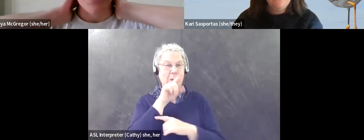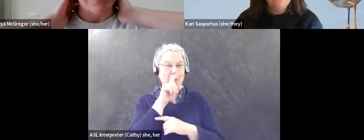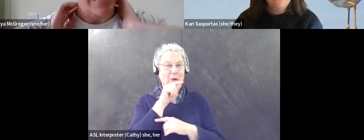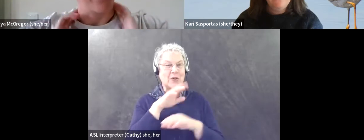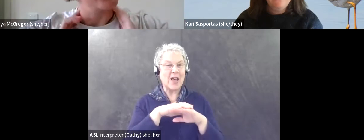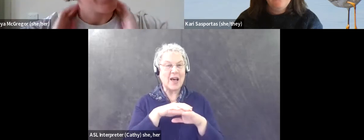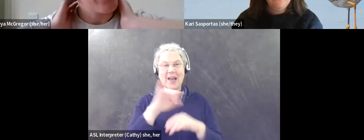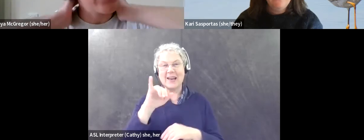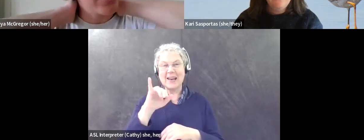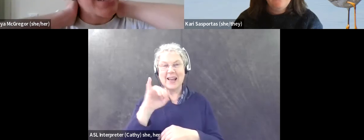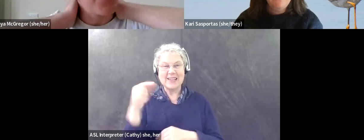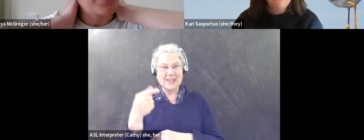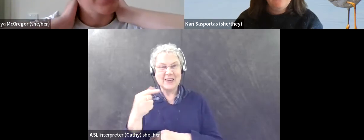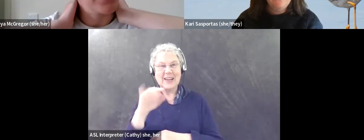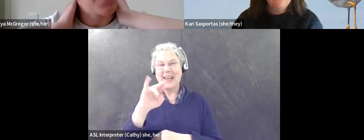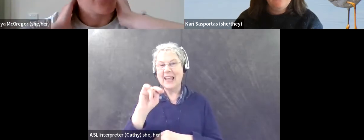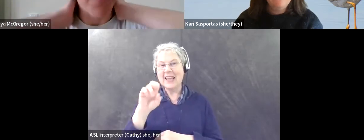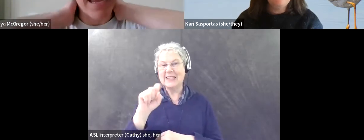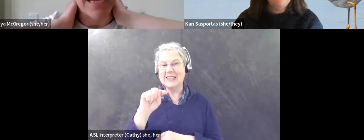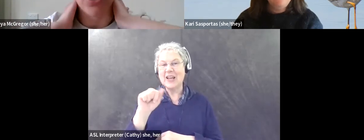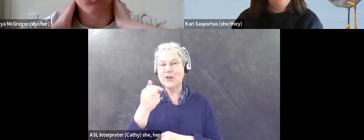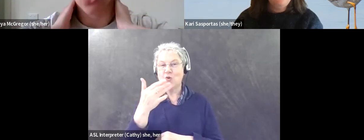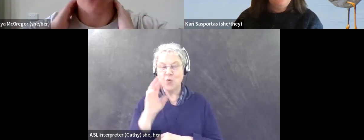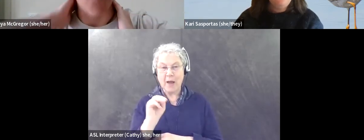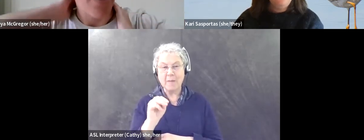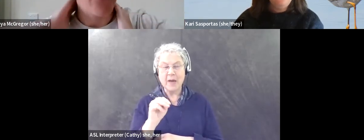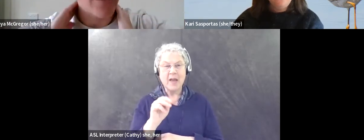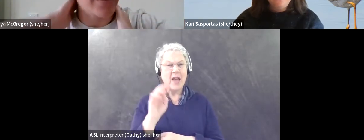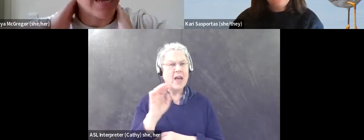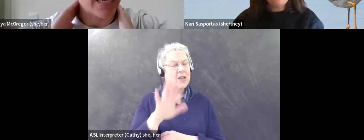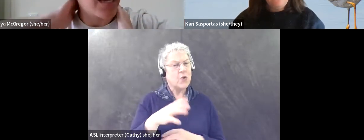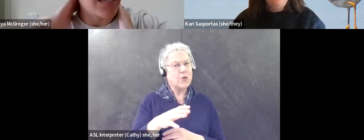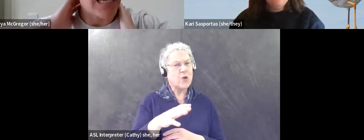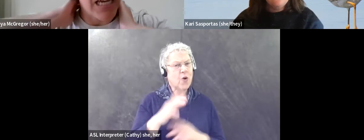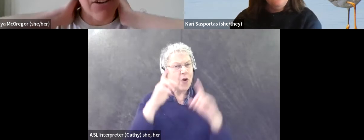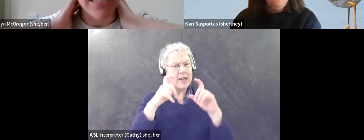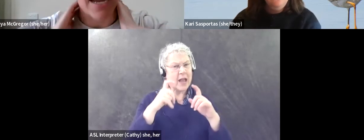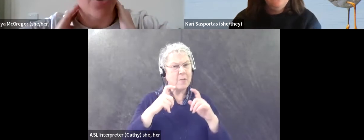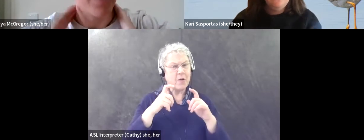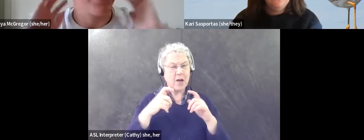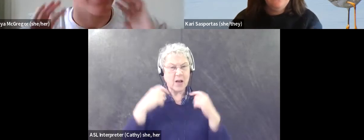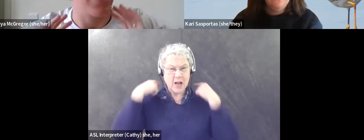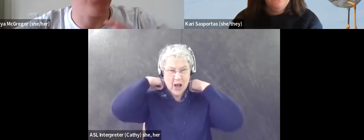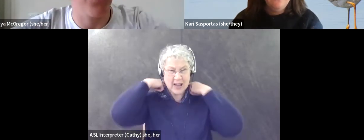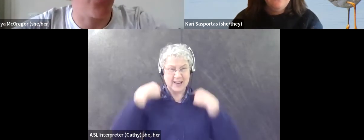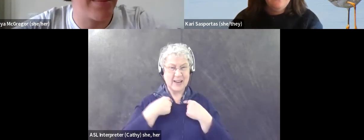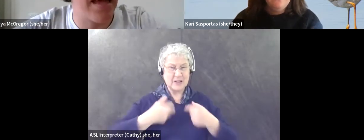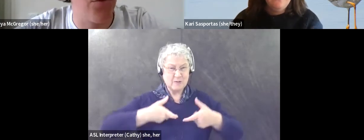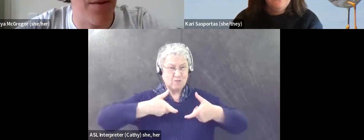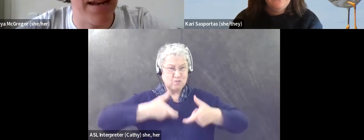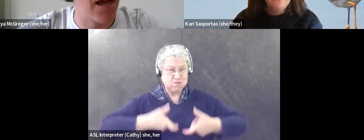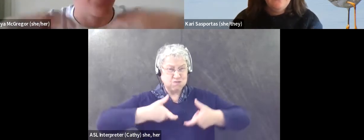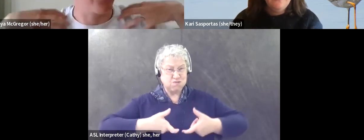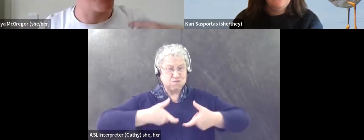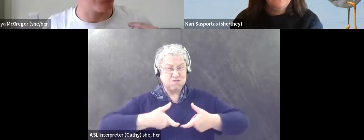does, do you wear the camera strap around your neck? Because for me, it's so rough and like irritating on my neck. Like, I don't want to wear